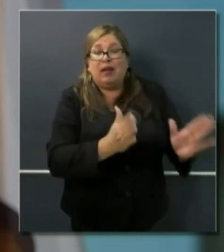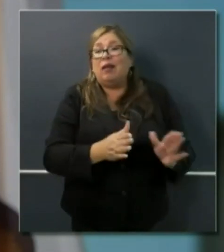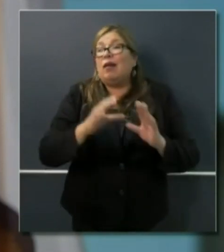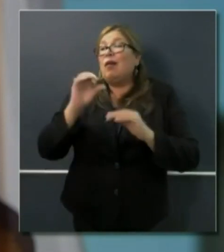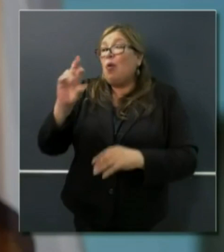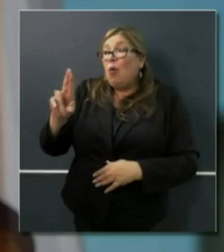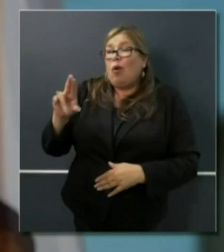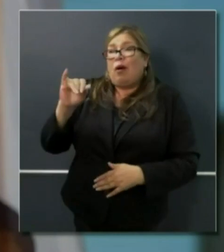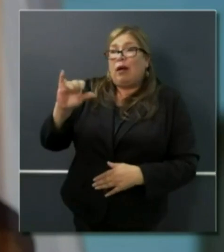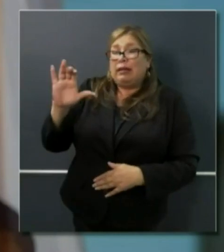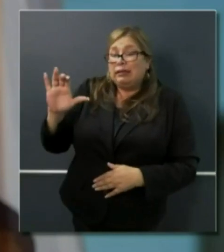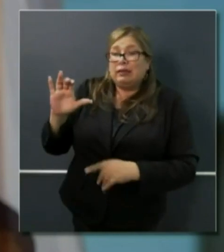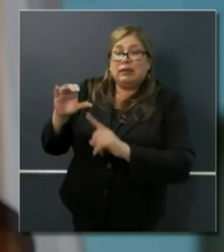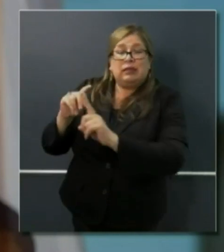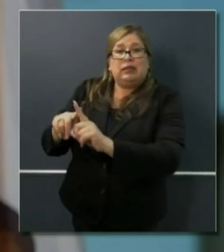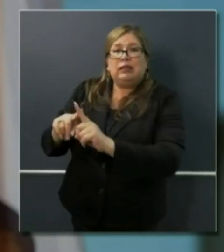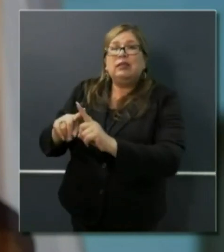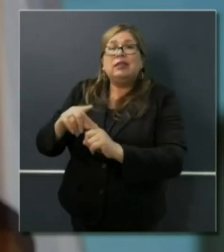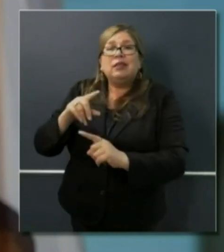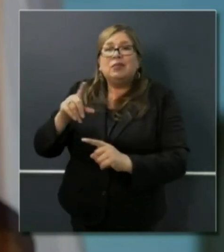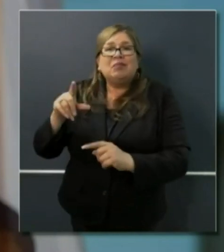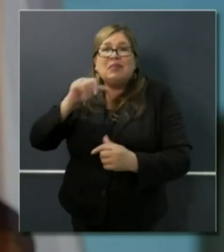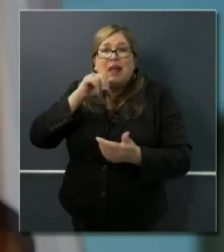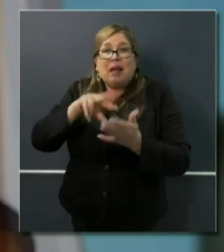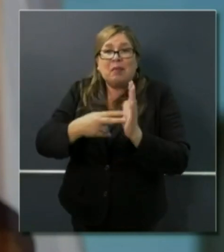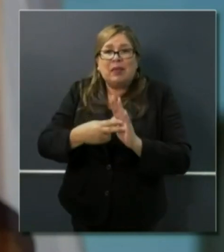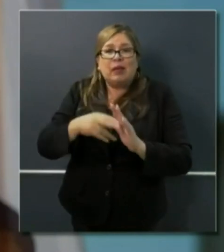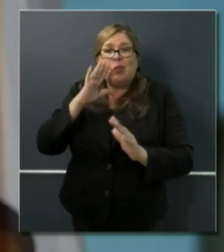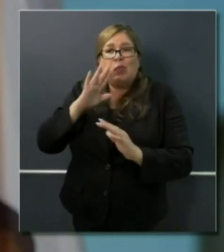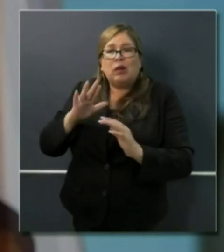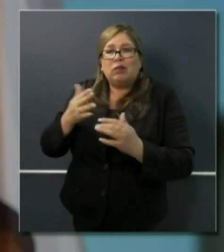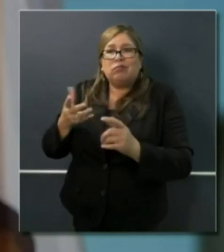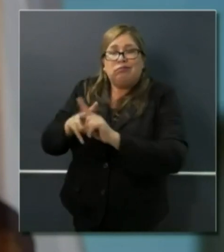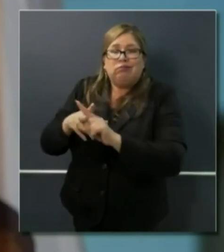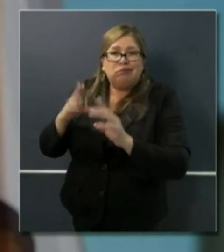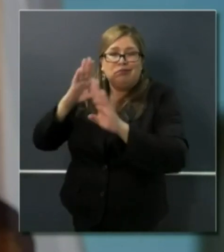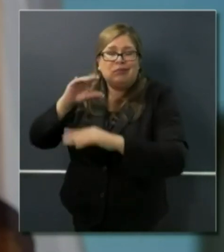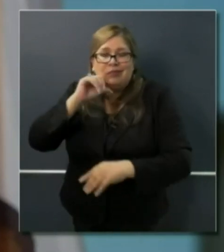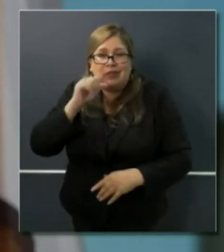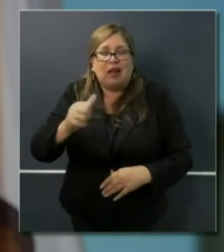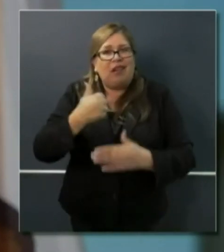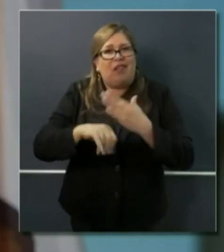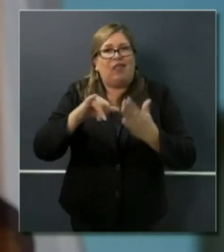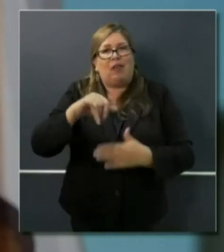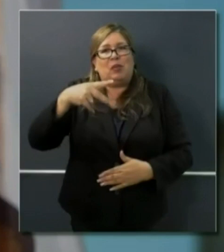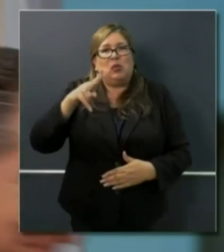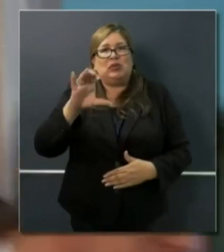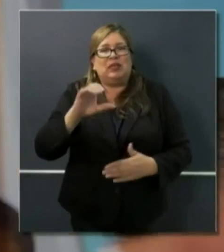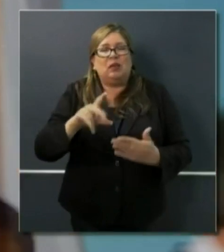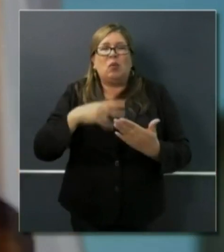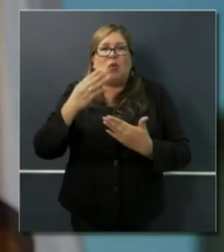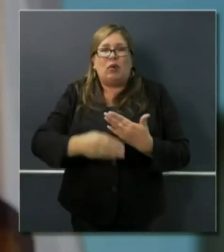impacted by the creation of that program. With that, let me ask Julie Su to come in and fill in some of the blanks.